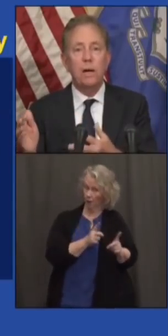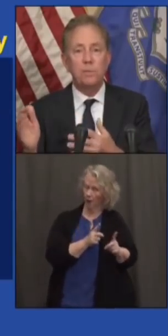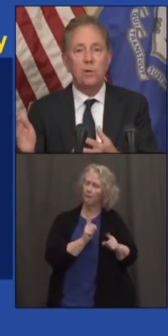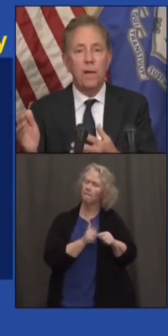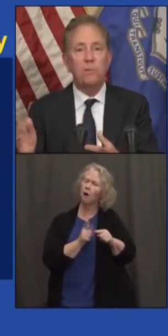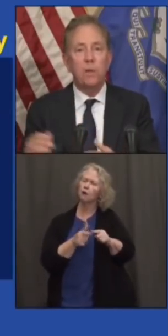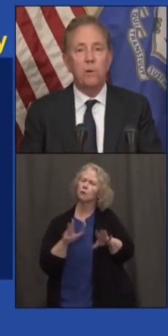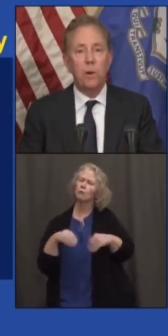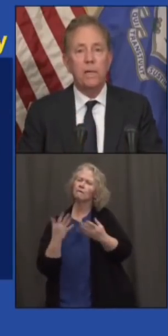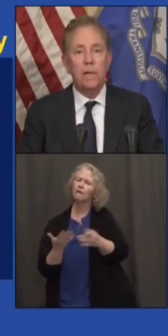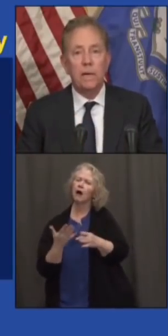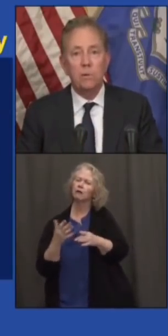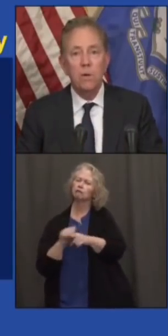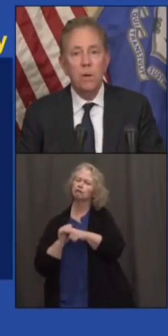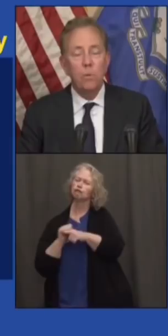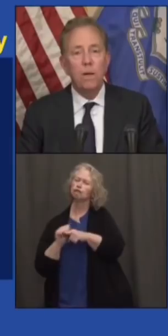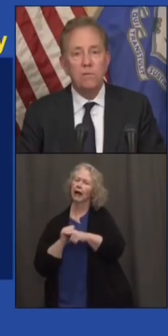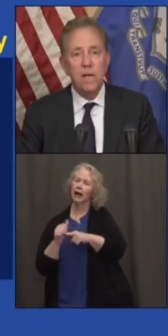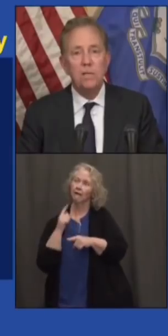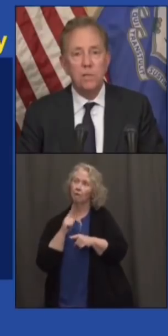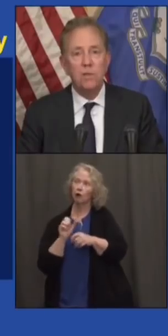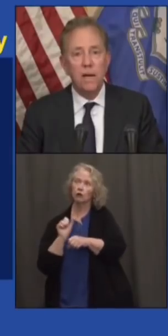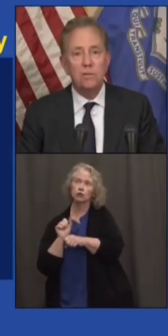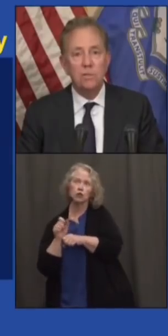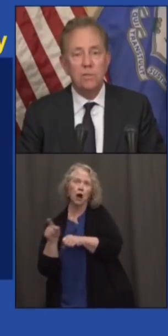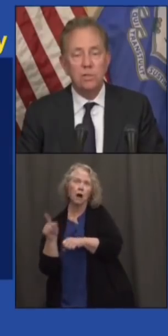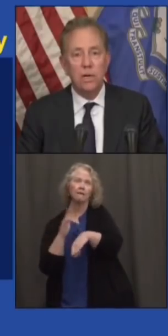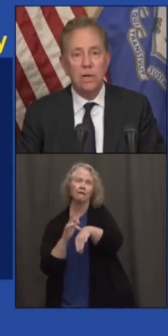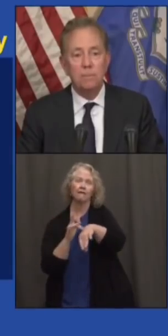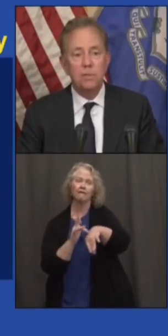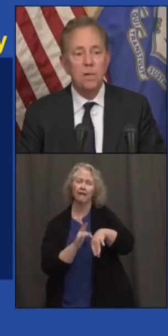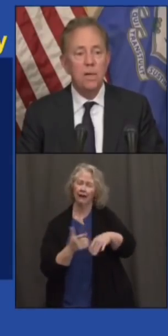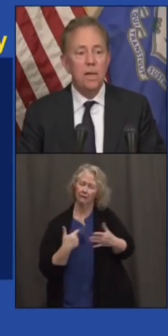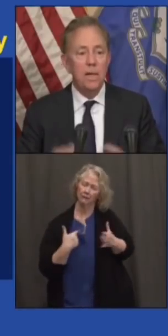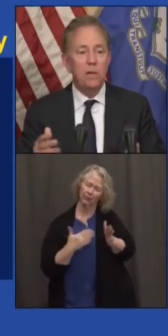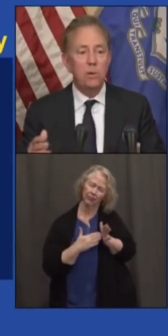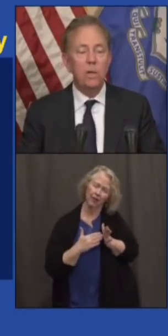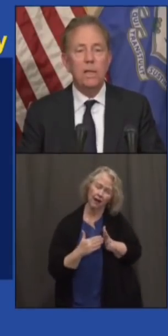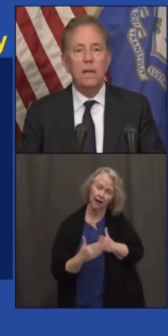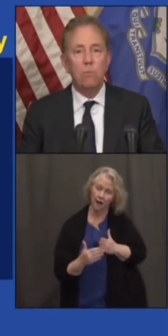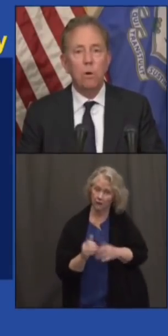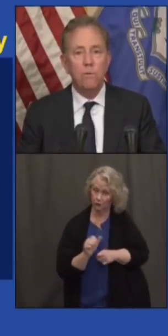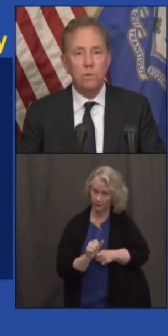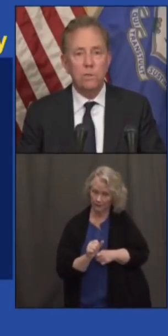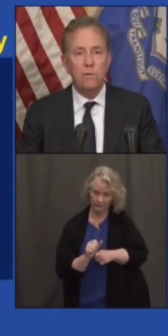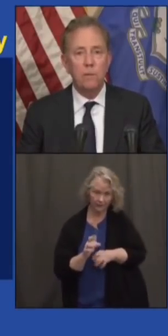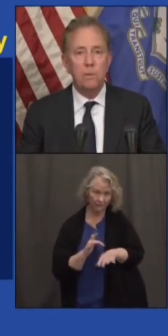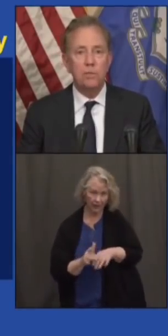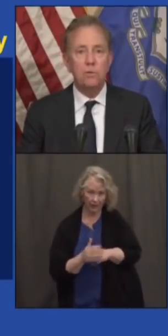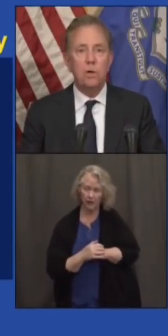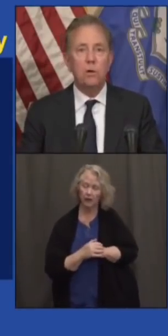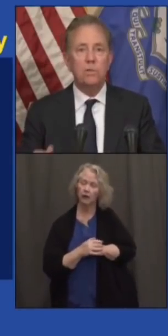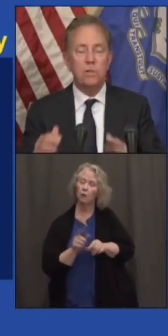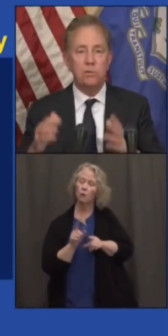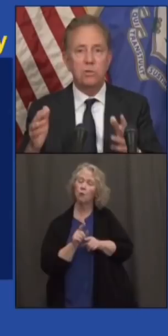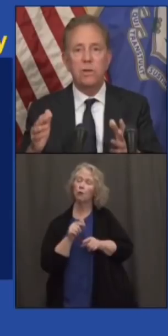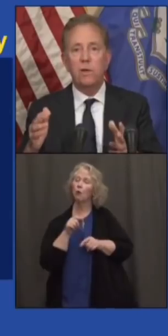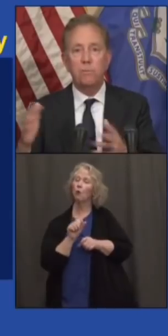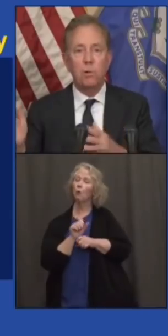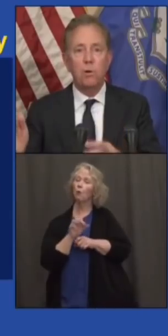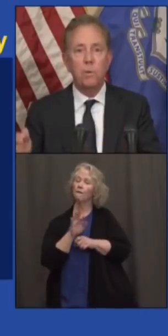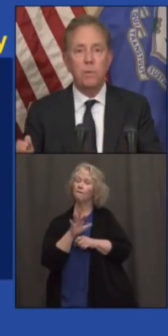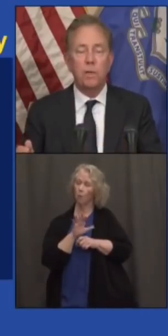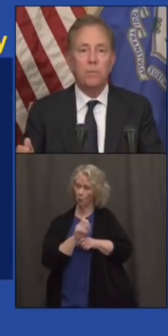for jobs that are out there right now. We have tens of thousands of jobs. And included in that workforce development, as you know, is the